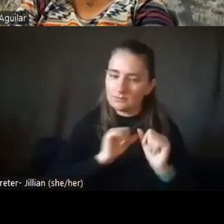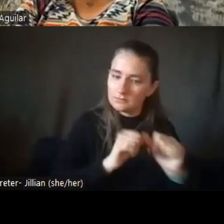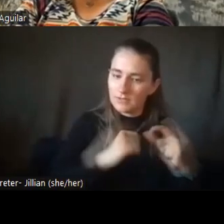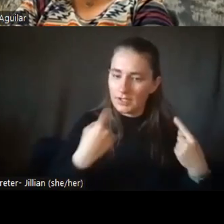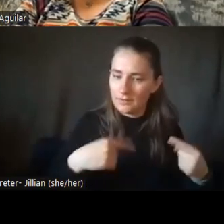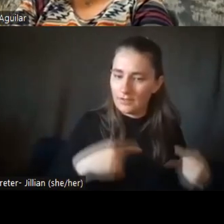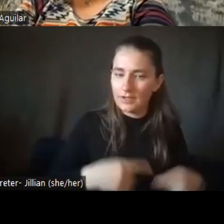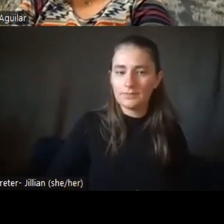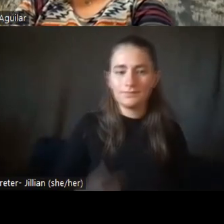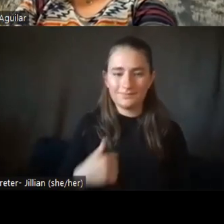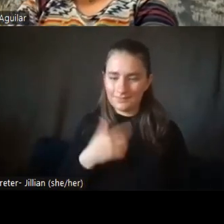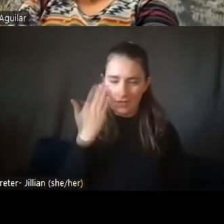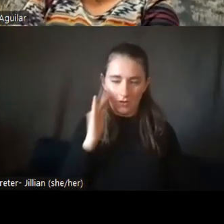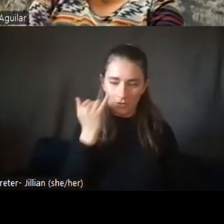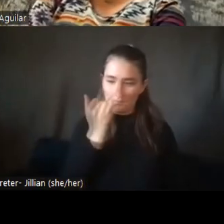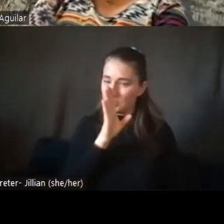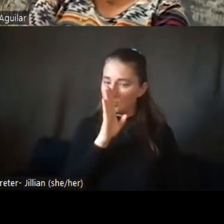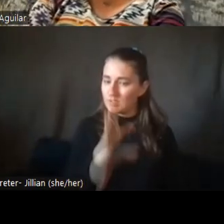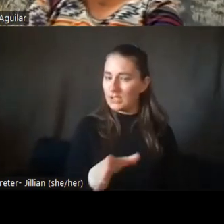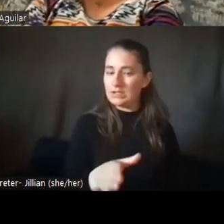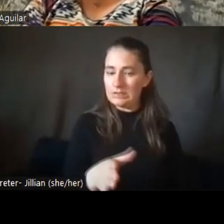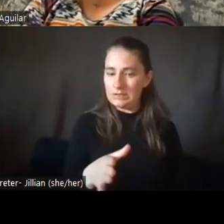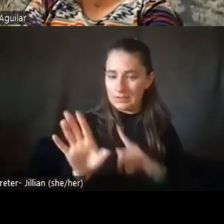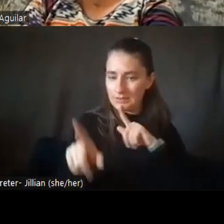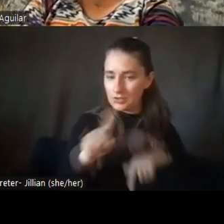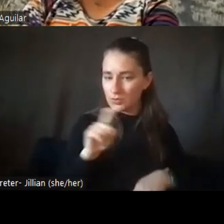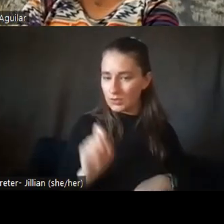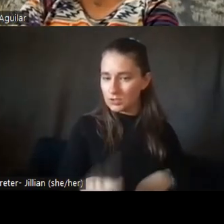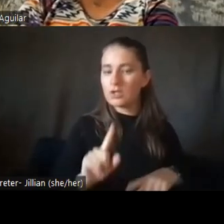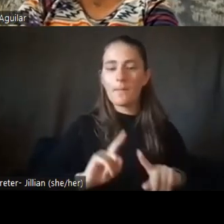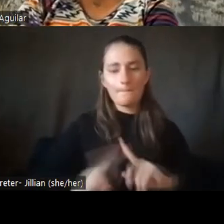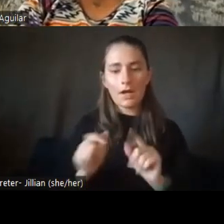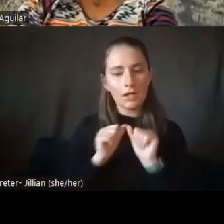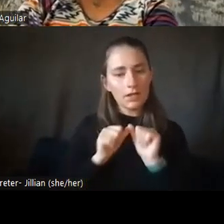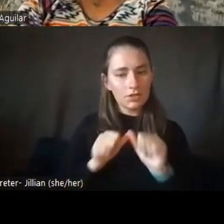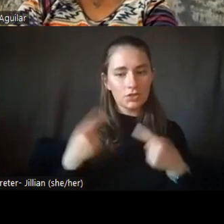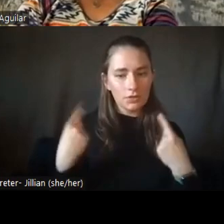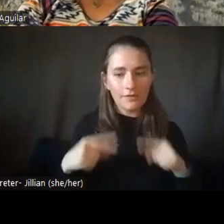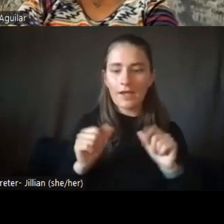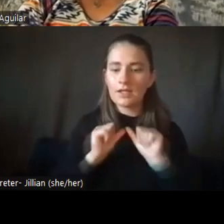you know, addressed it directly, but just continue to fight and continue to show up.